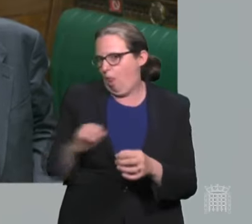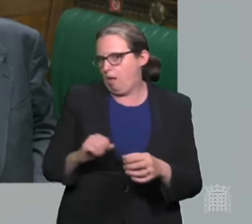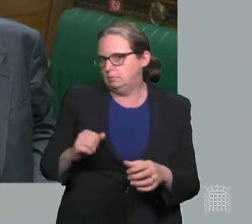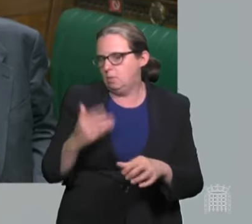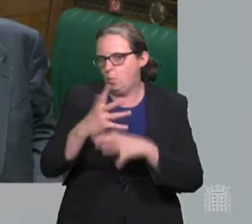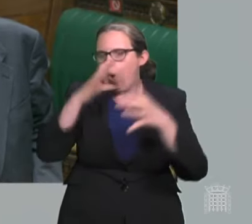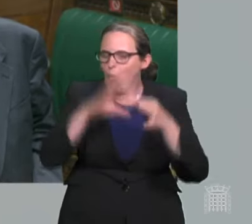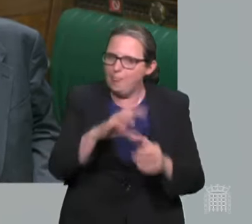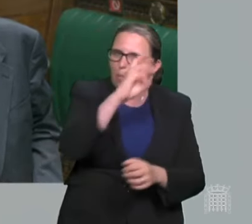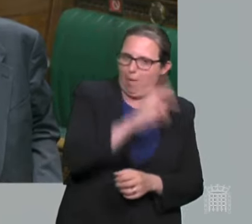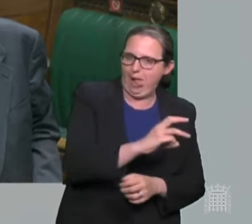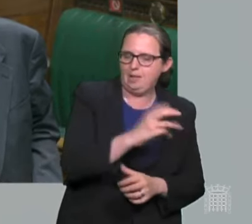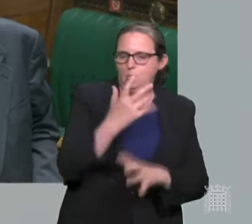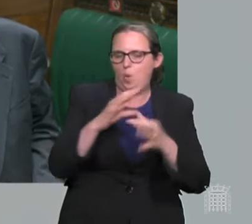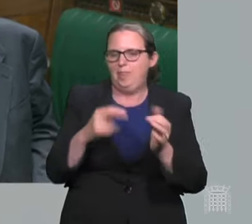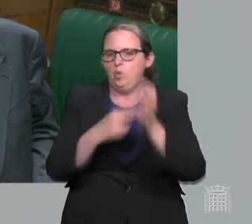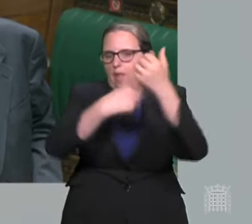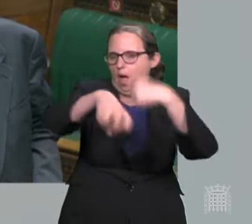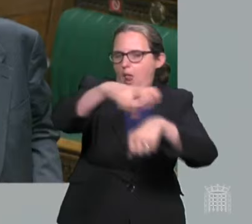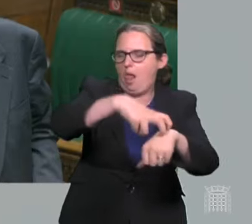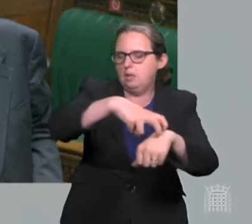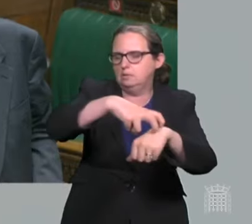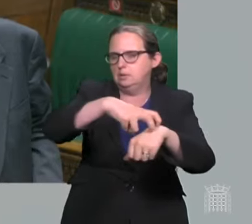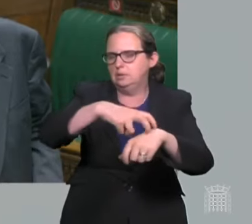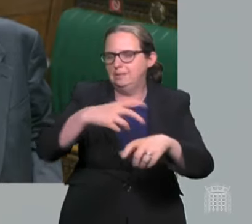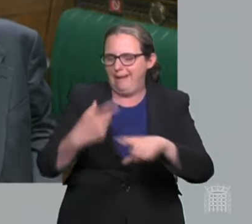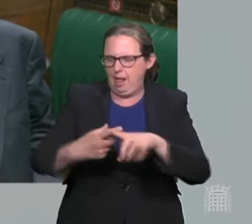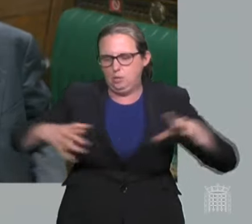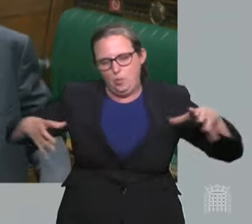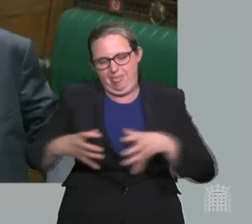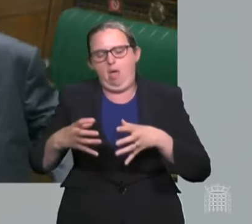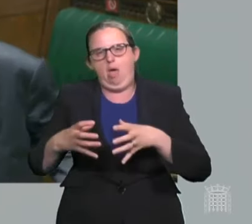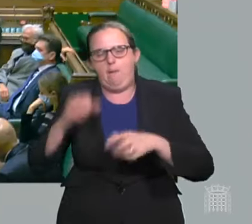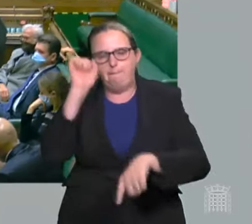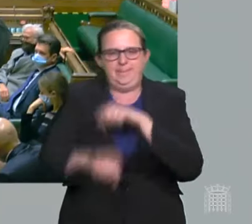the world so that we can defeat this, the impact of this condition together.